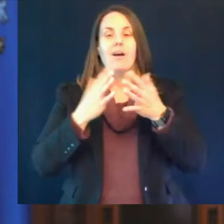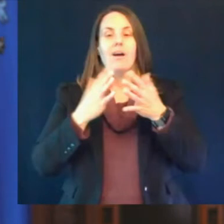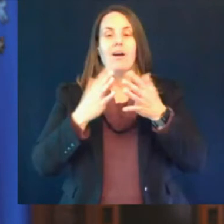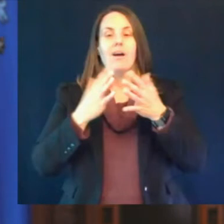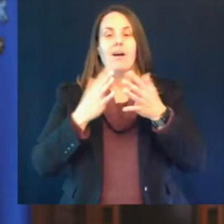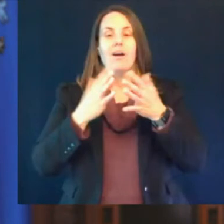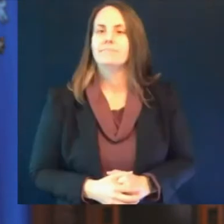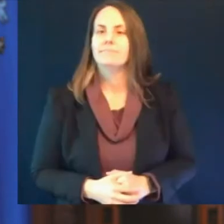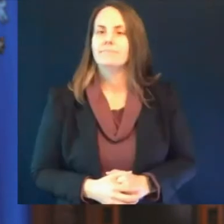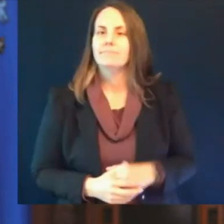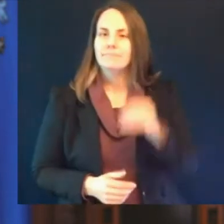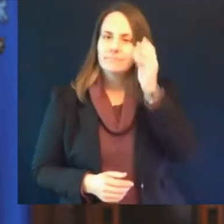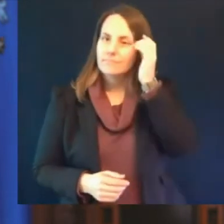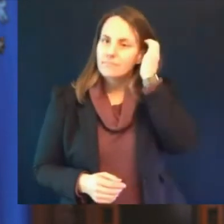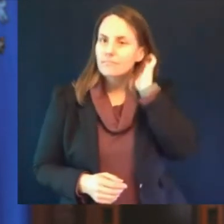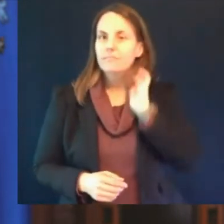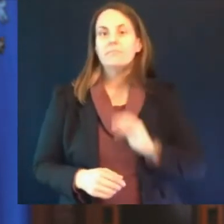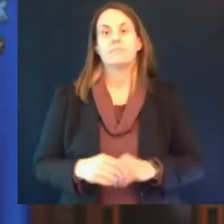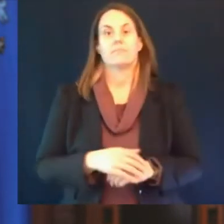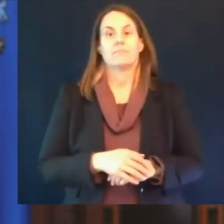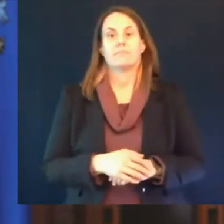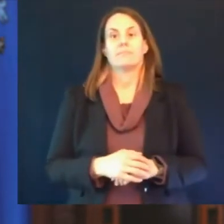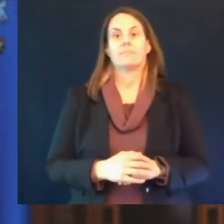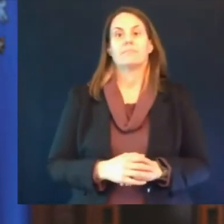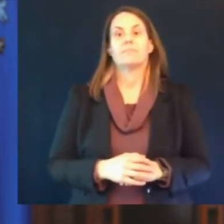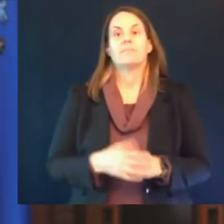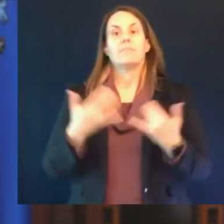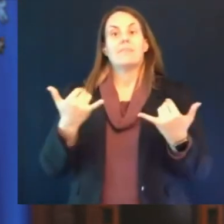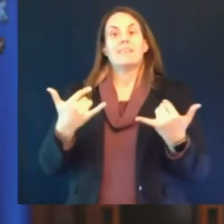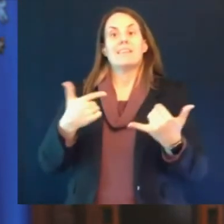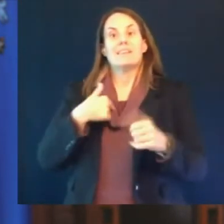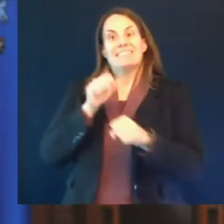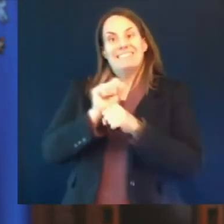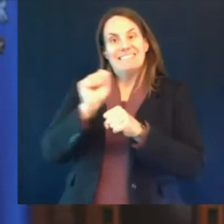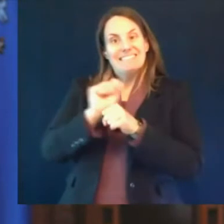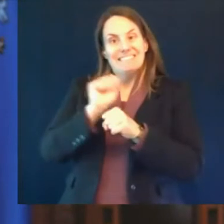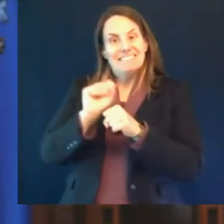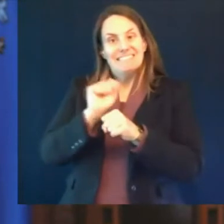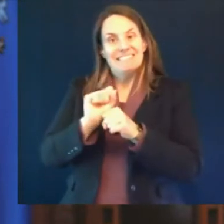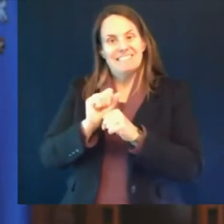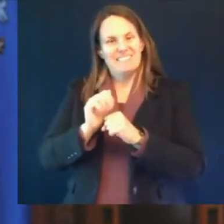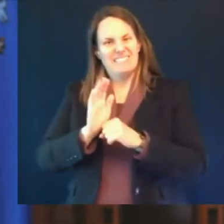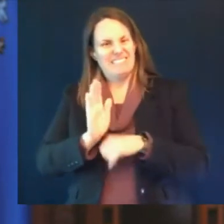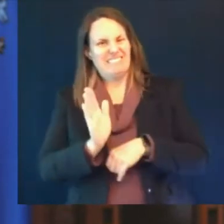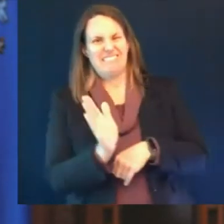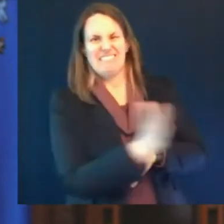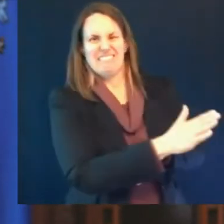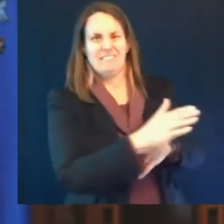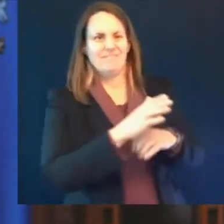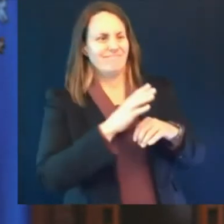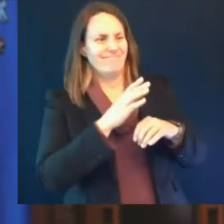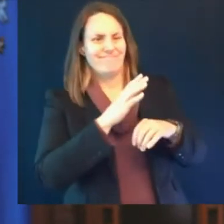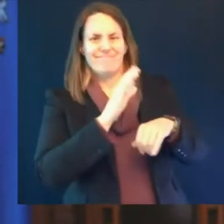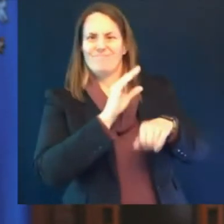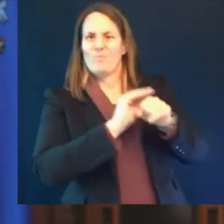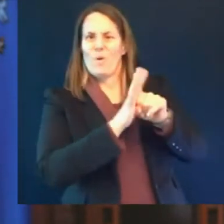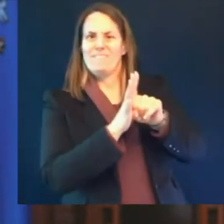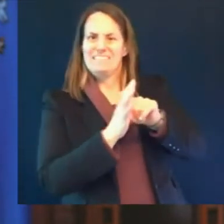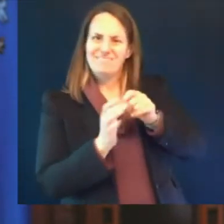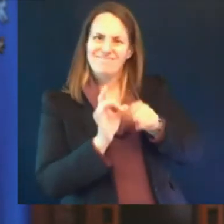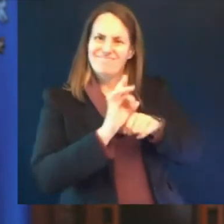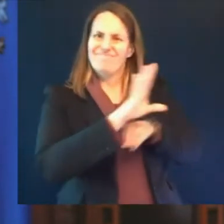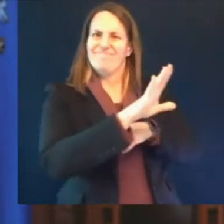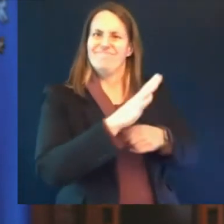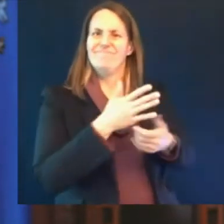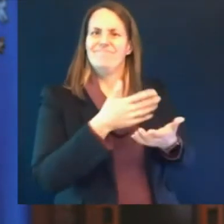together to prevent the spread of virus we're also doing everything we can to support and and have the resource get the